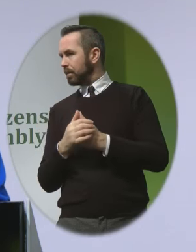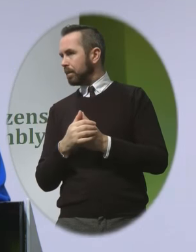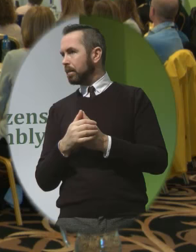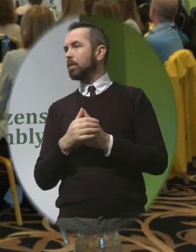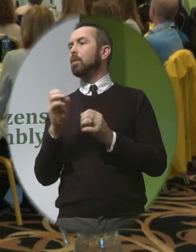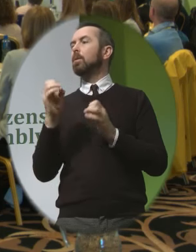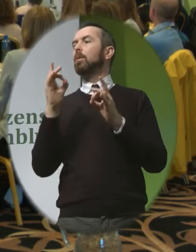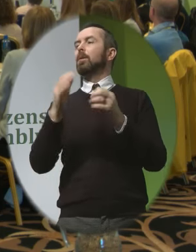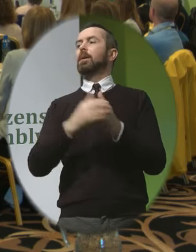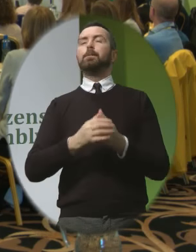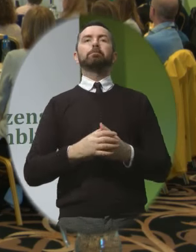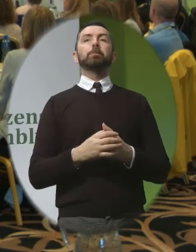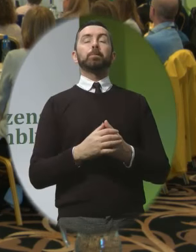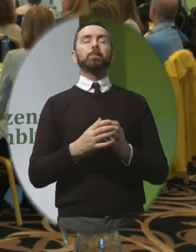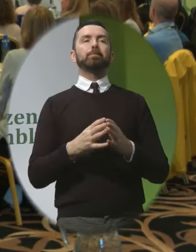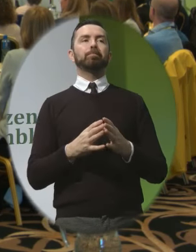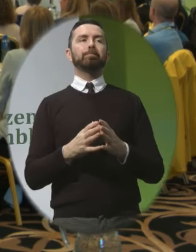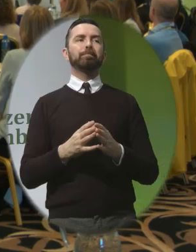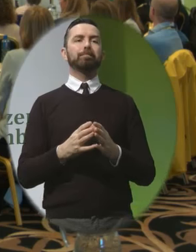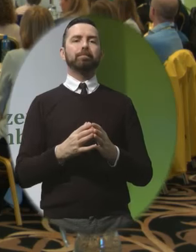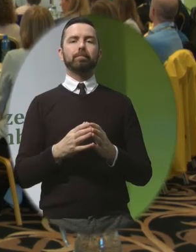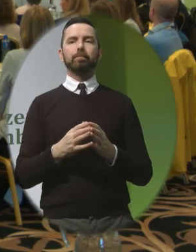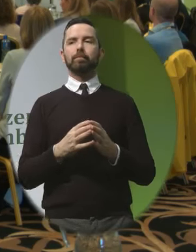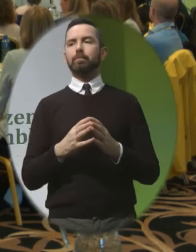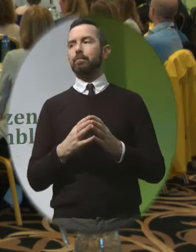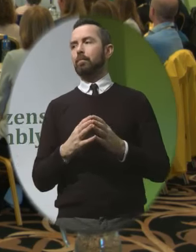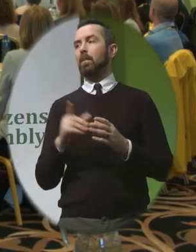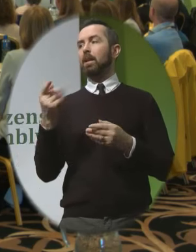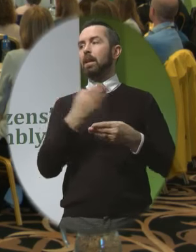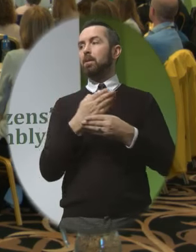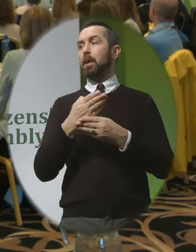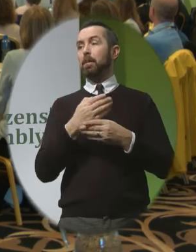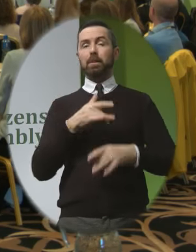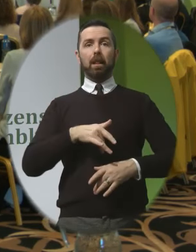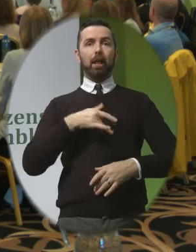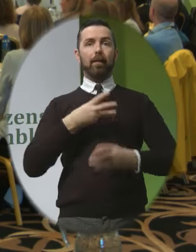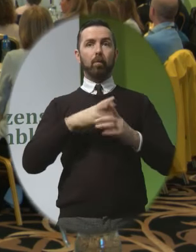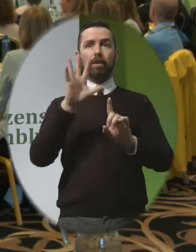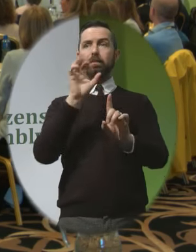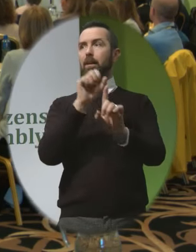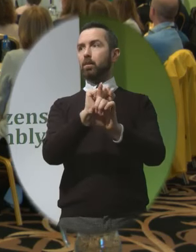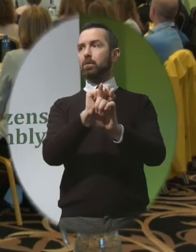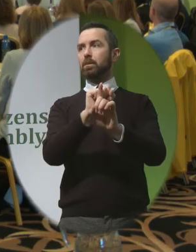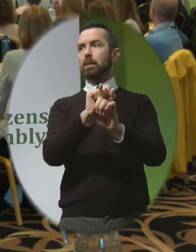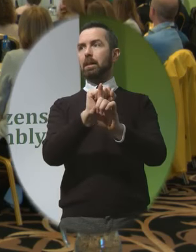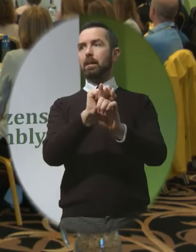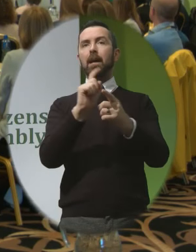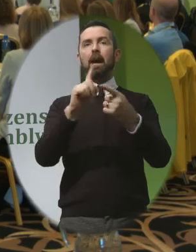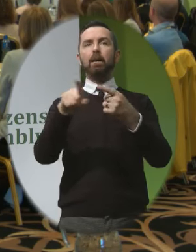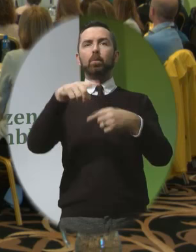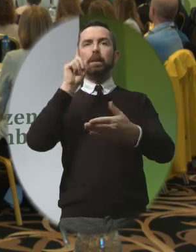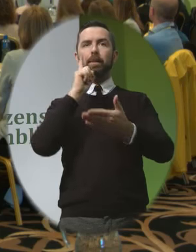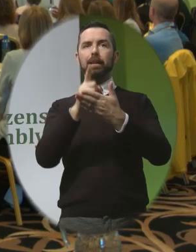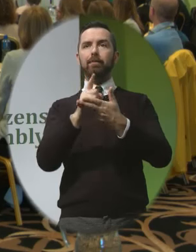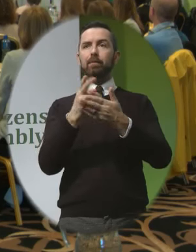okay okay so these babies are alive and kicking at the time of diagnosis and we believe deserving of